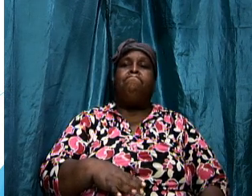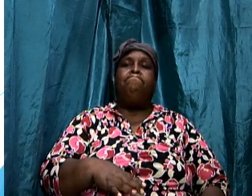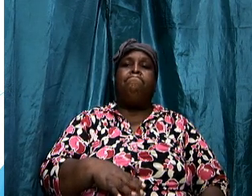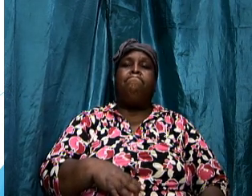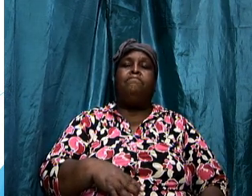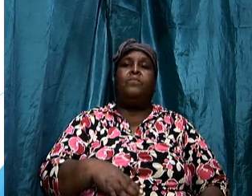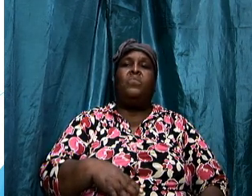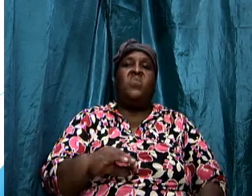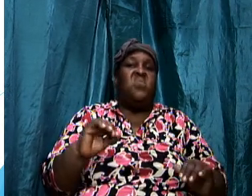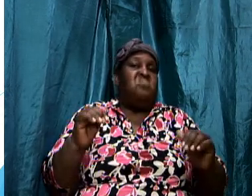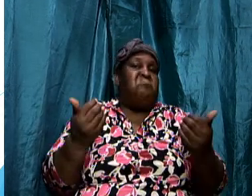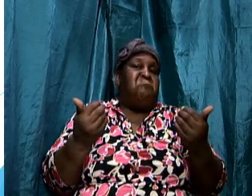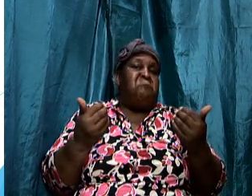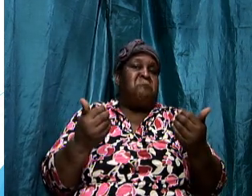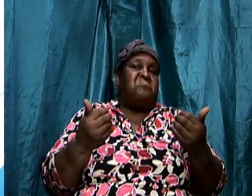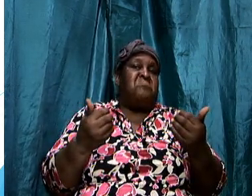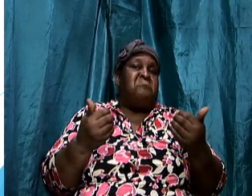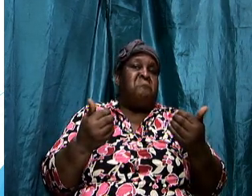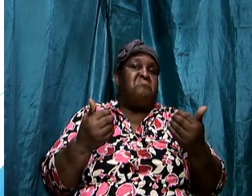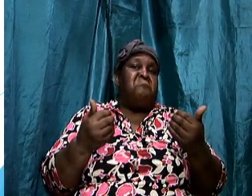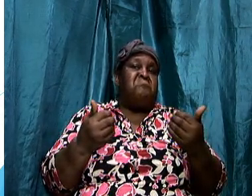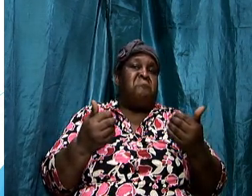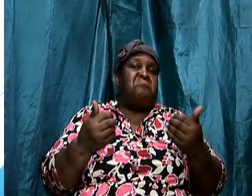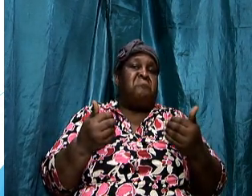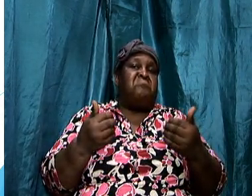however in the case of